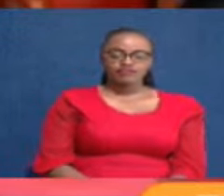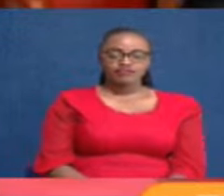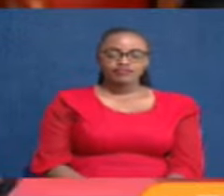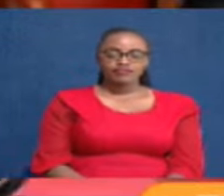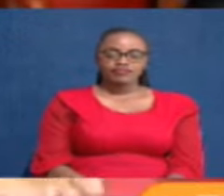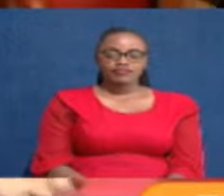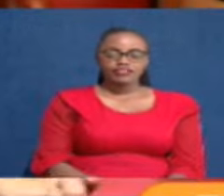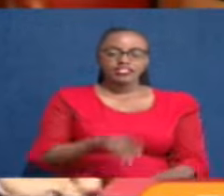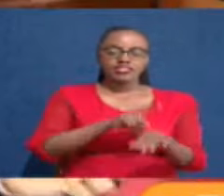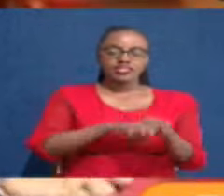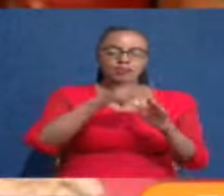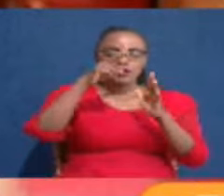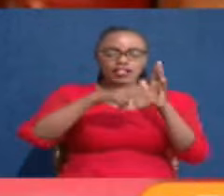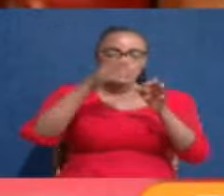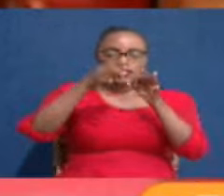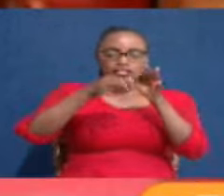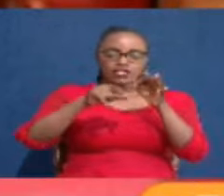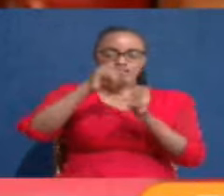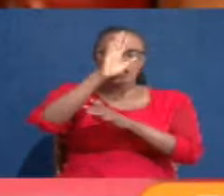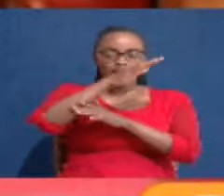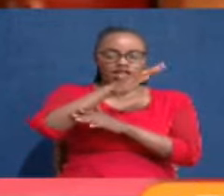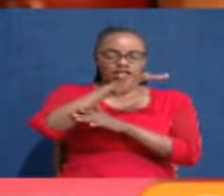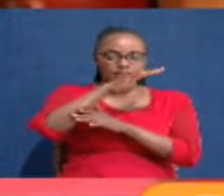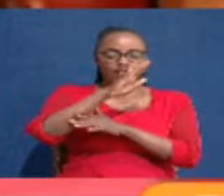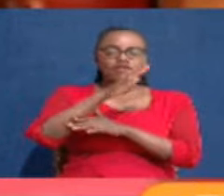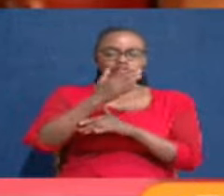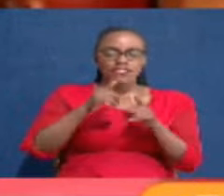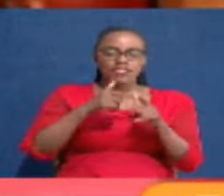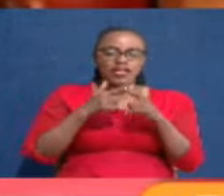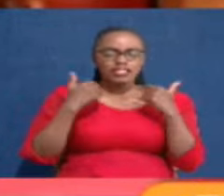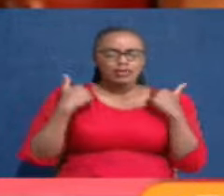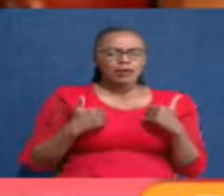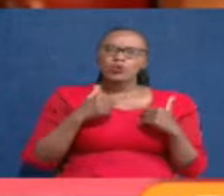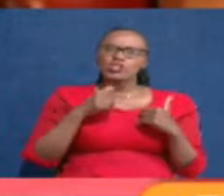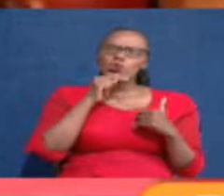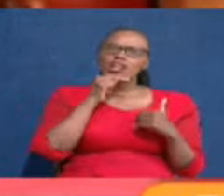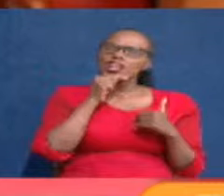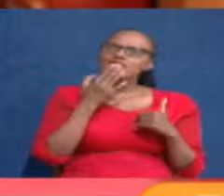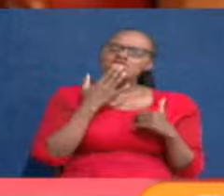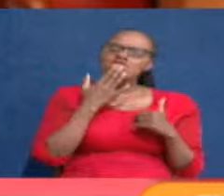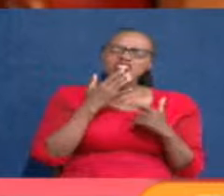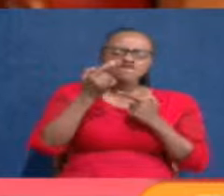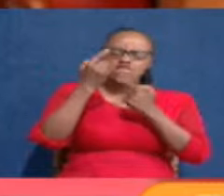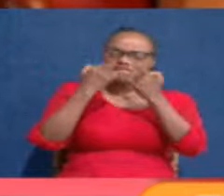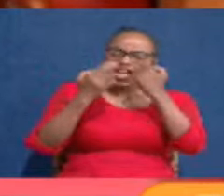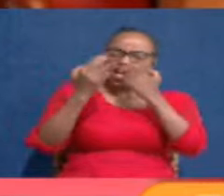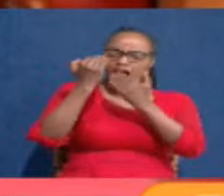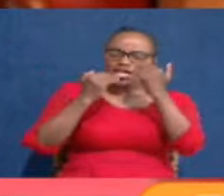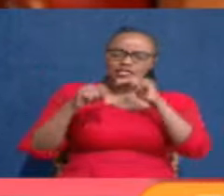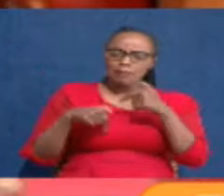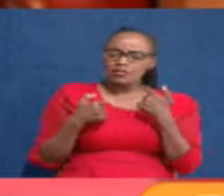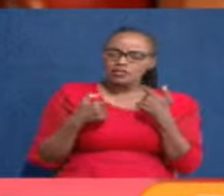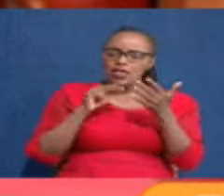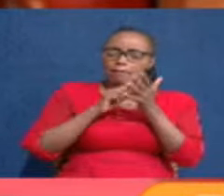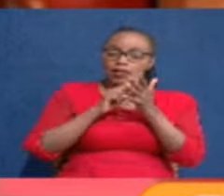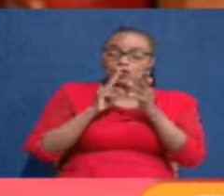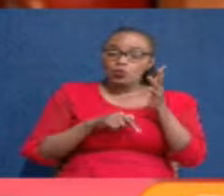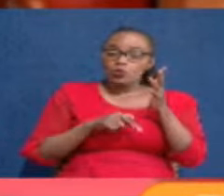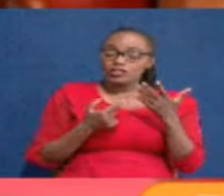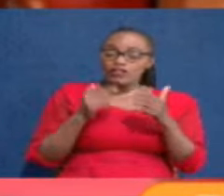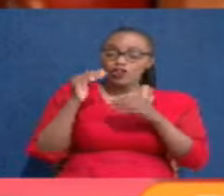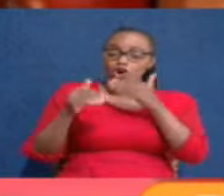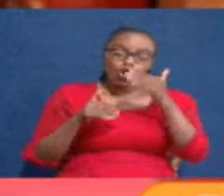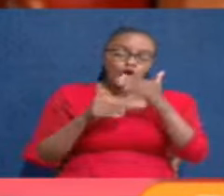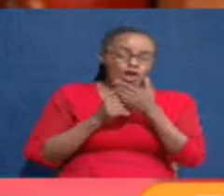When I read that judgment this afternoon, Hon. Speaker, I was left wondering and asking myself, does it mean then that